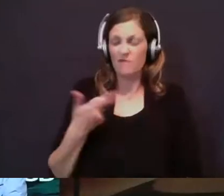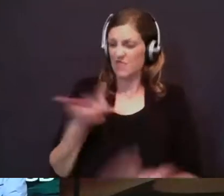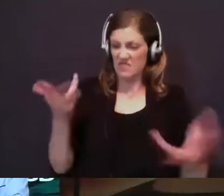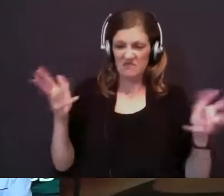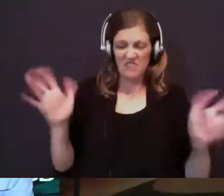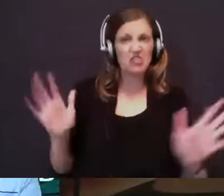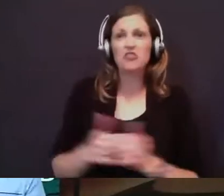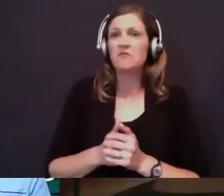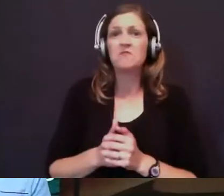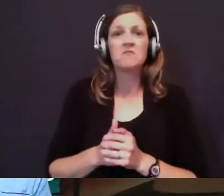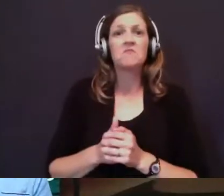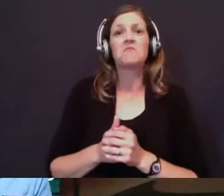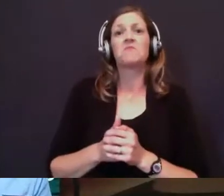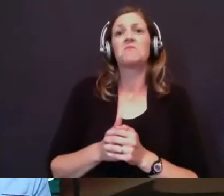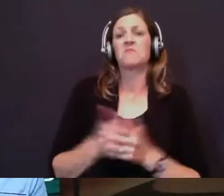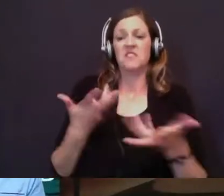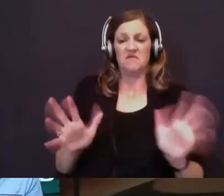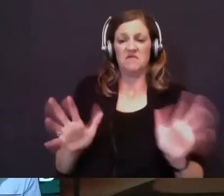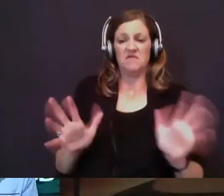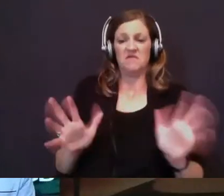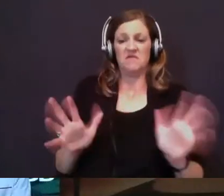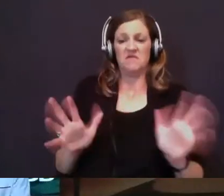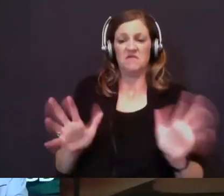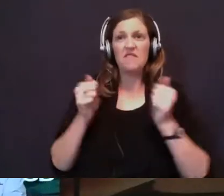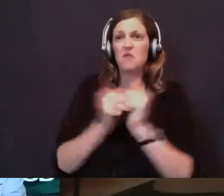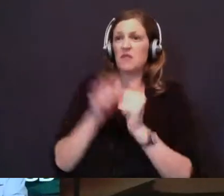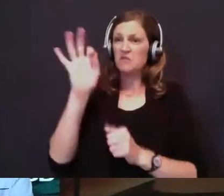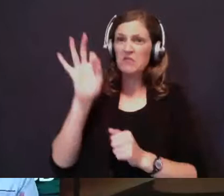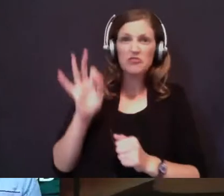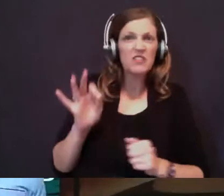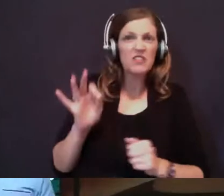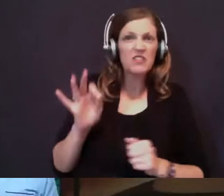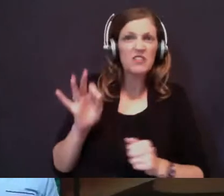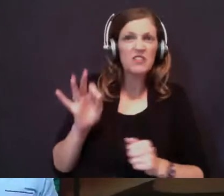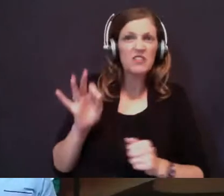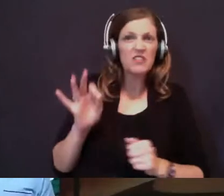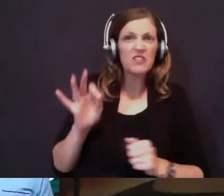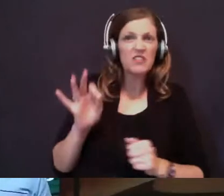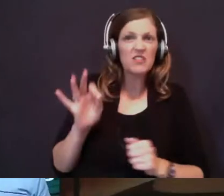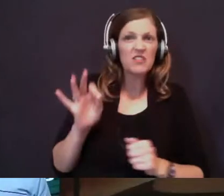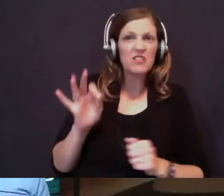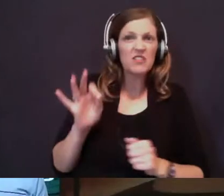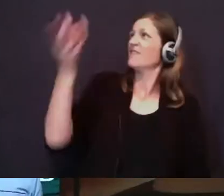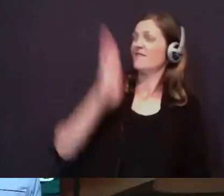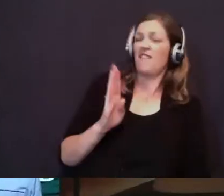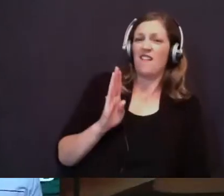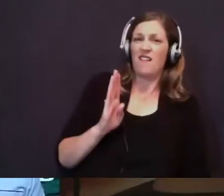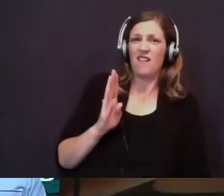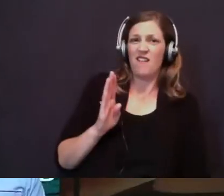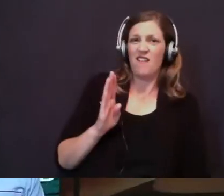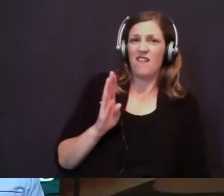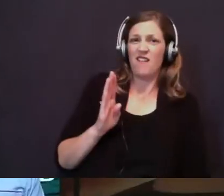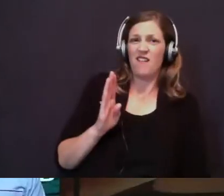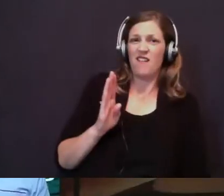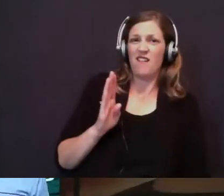only done with his ministry. He's done with his life. He tells God that he's no better than his fathers.